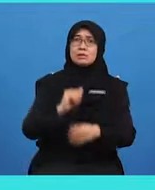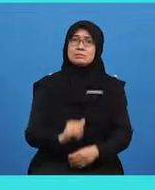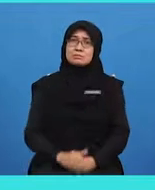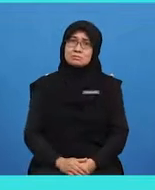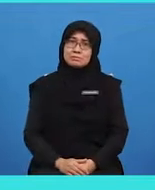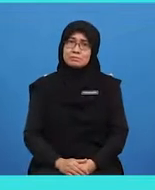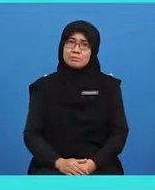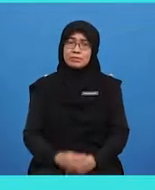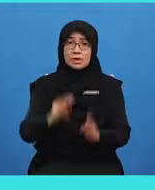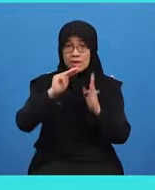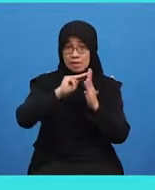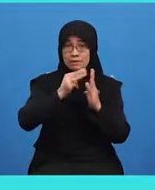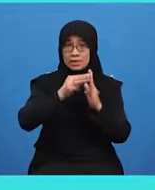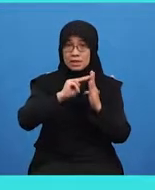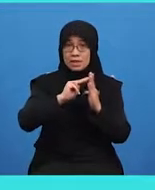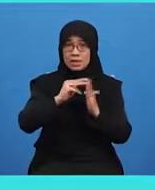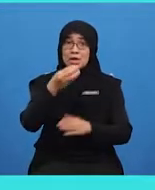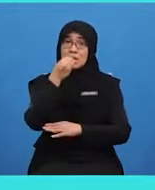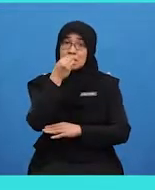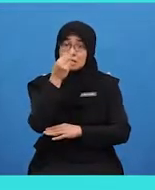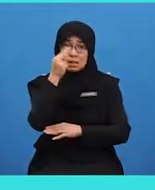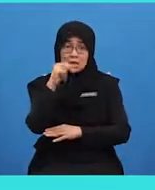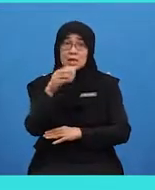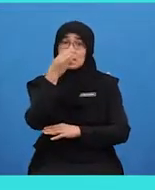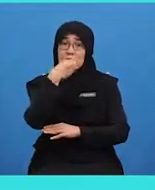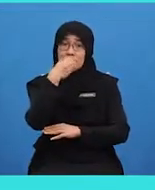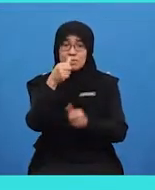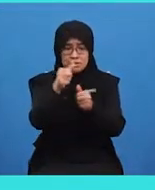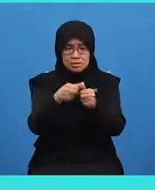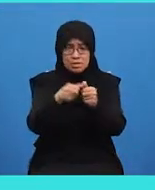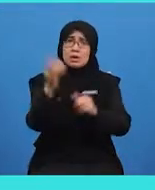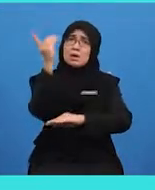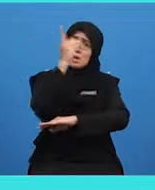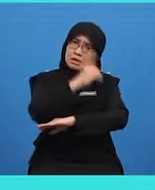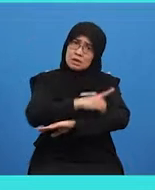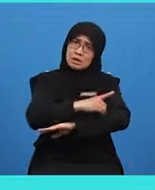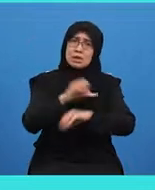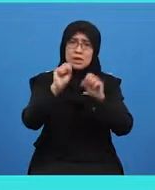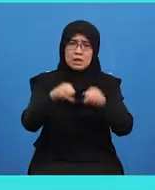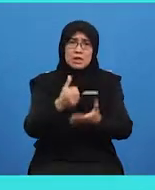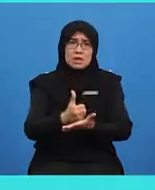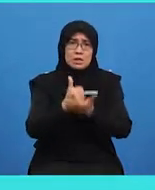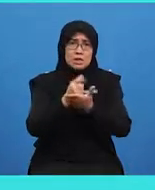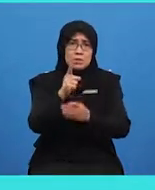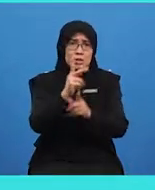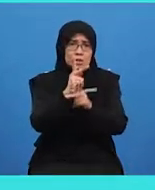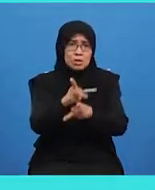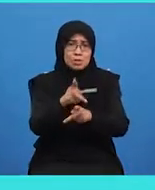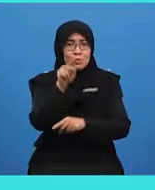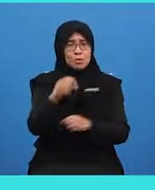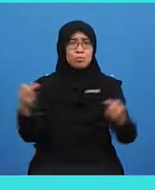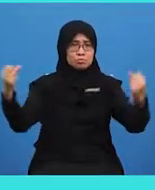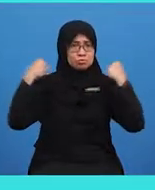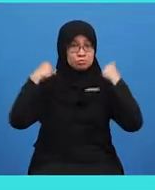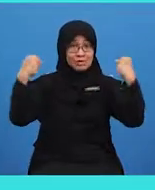Which means that eating an apple each day can help to keep you healthy.